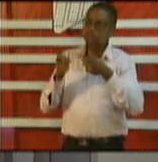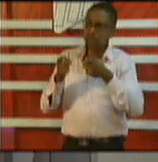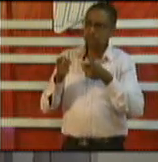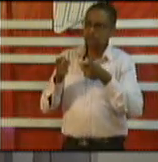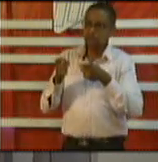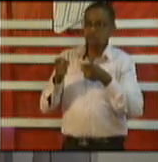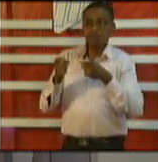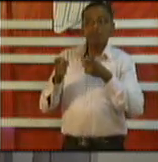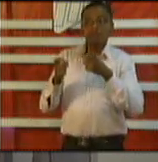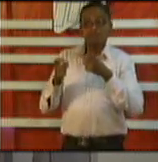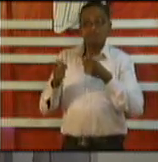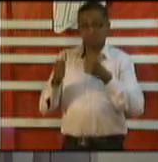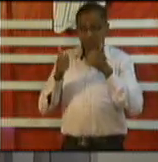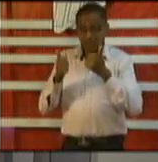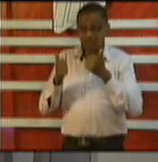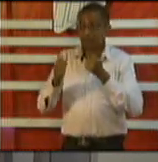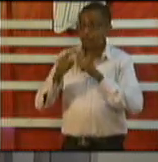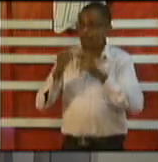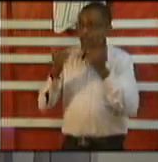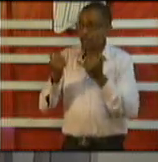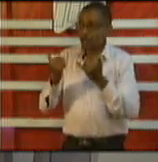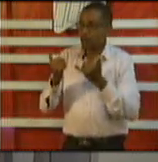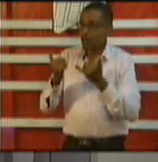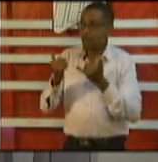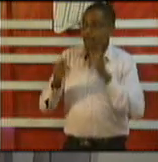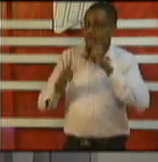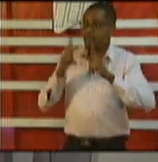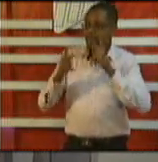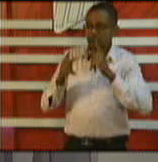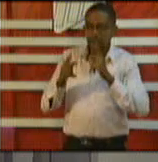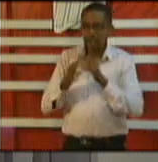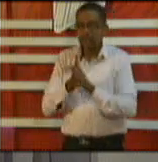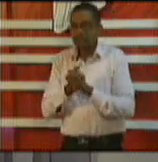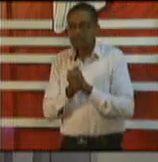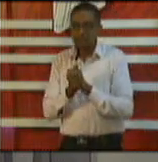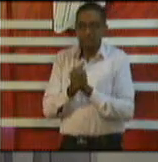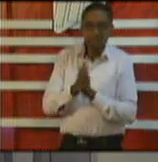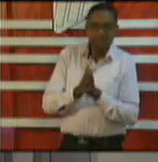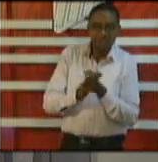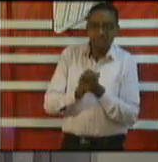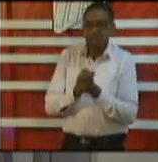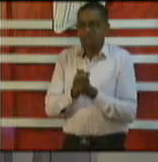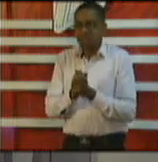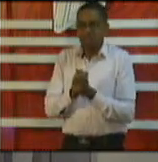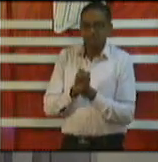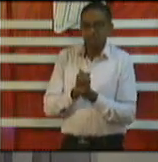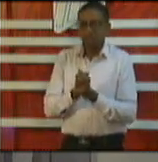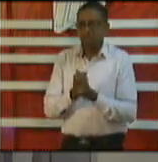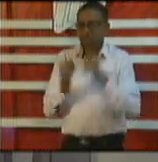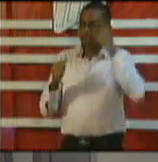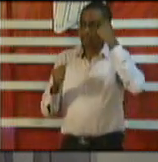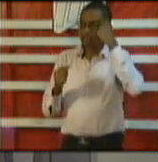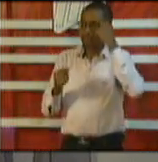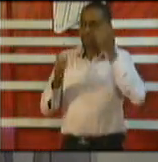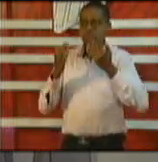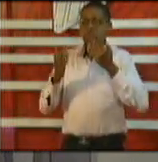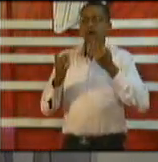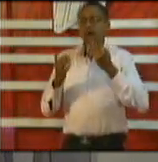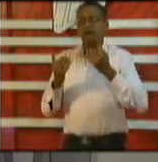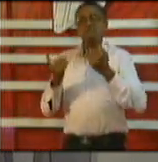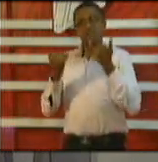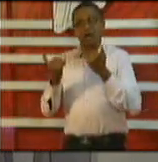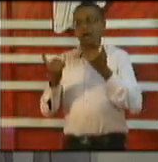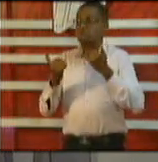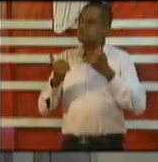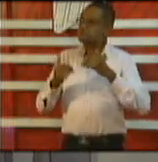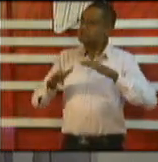everybody's expectations now are so high that they want everything relaxed the more things we can